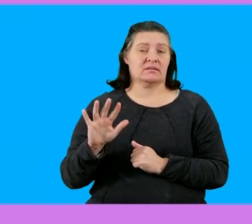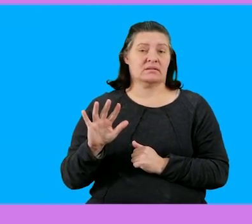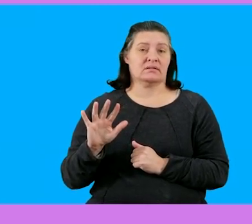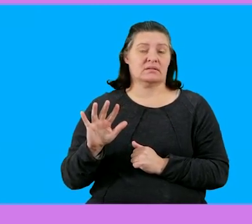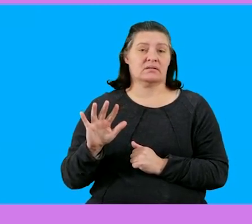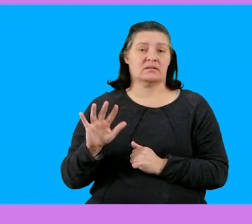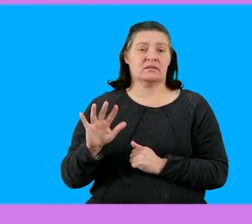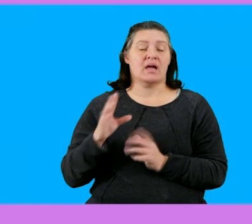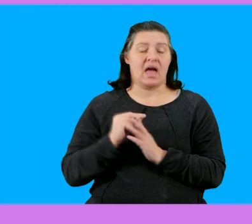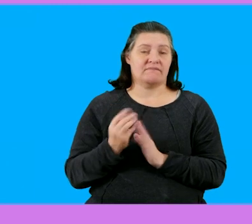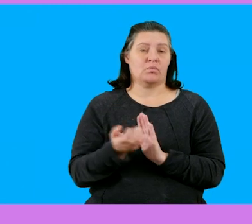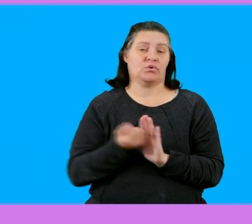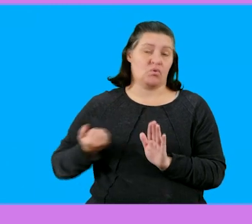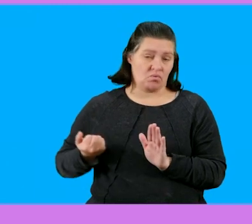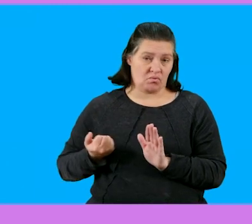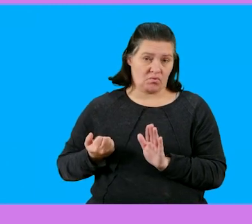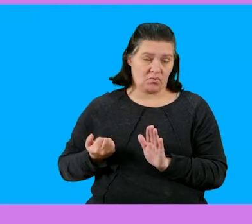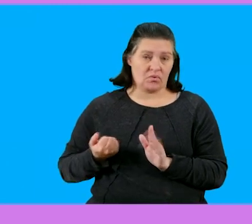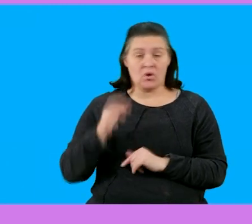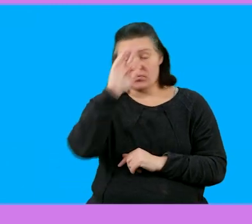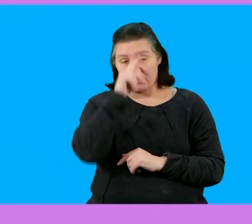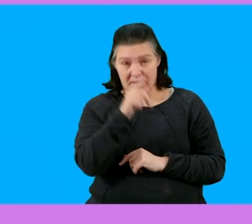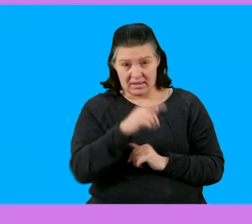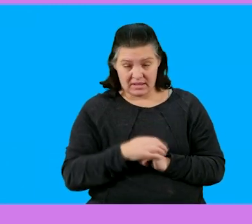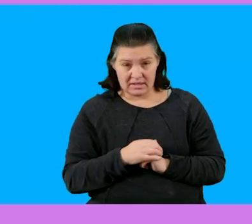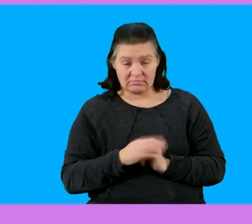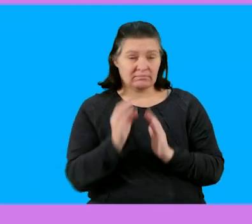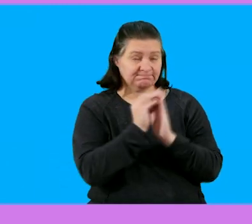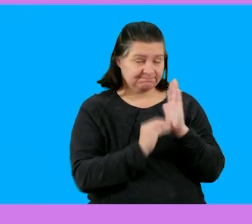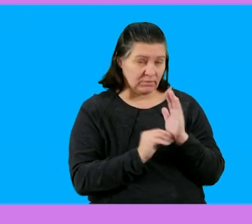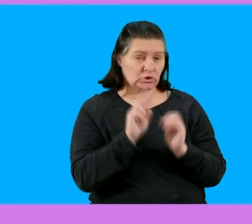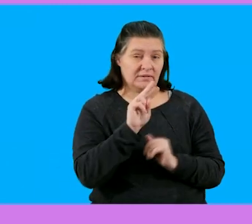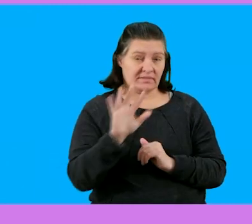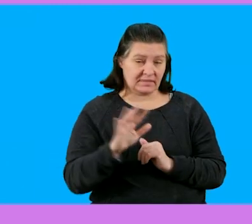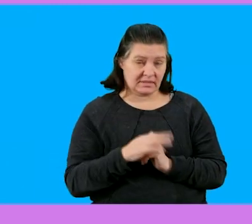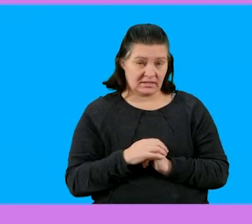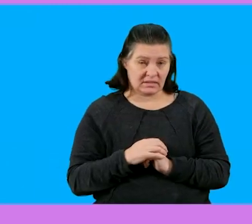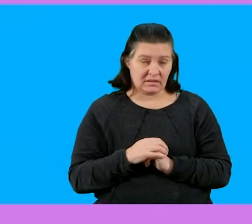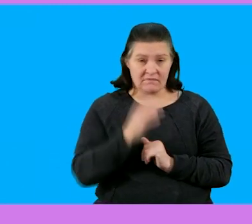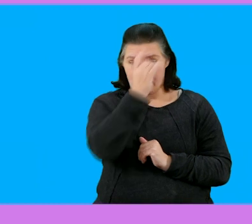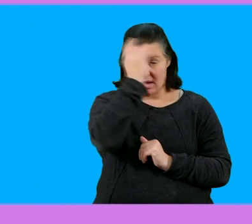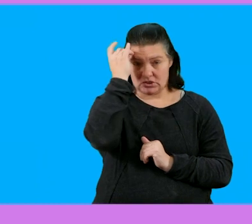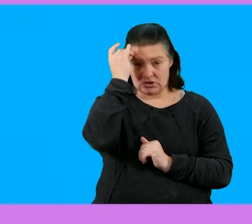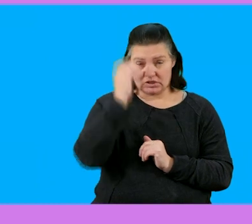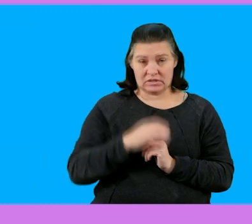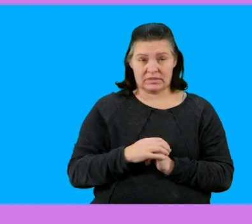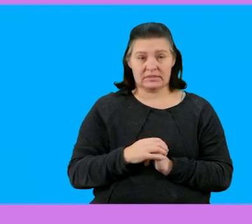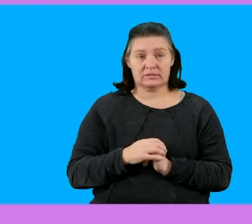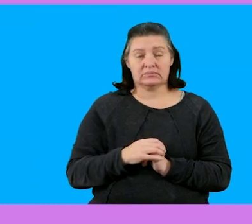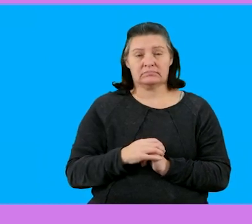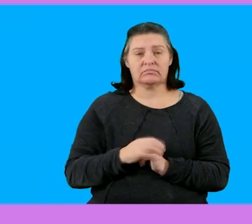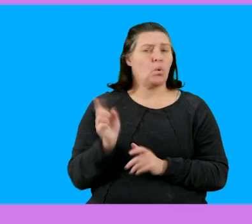25th year there's a withdrawal so remember and I'll write it down on the 25th of March